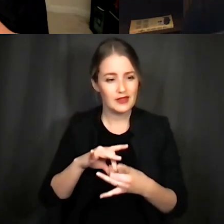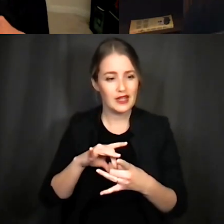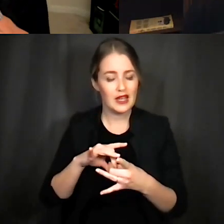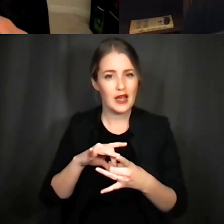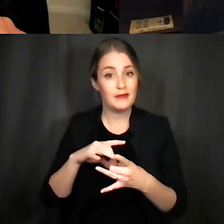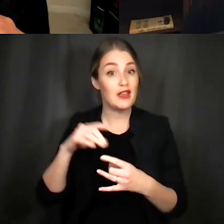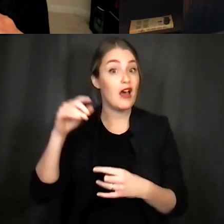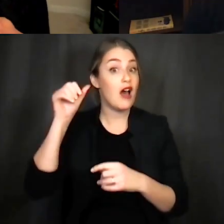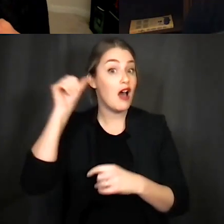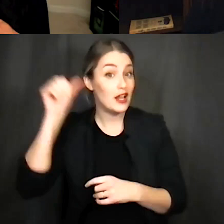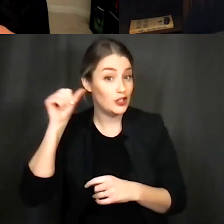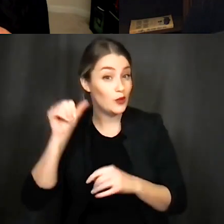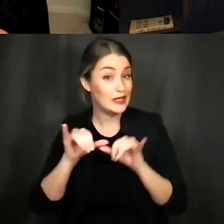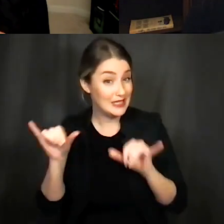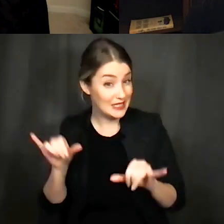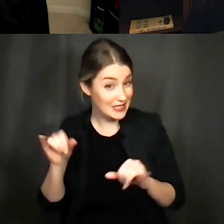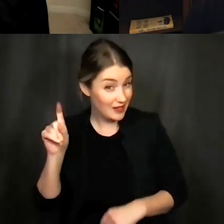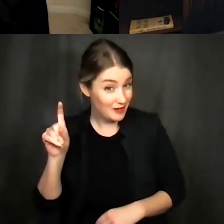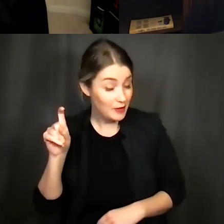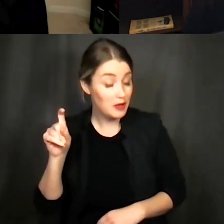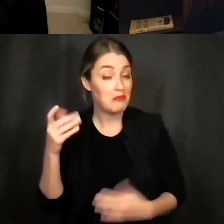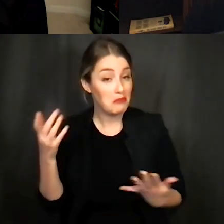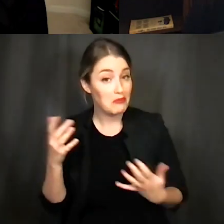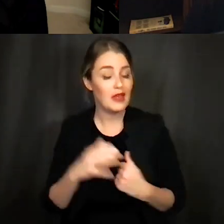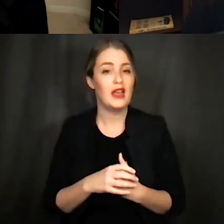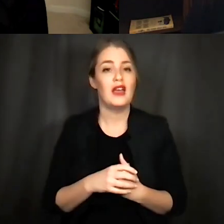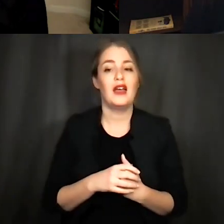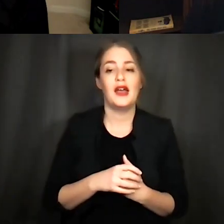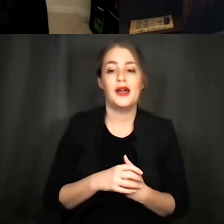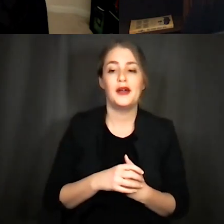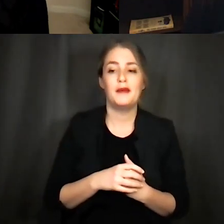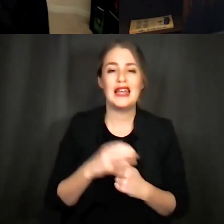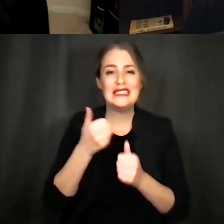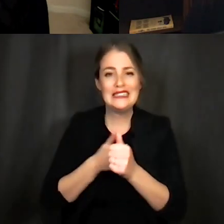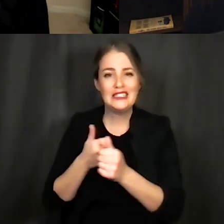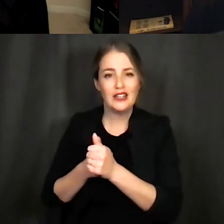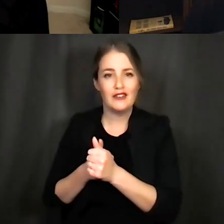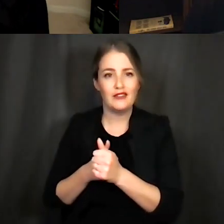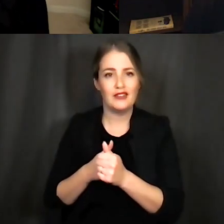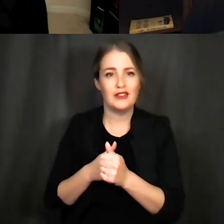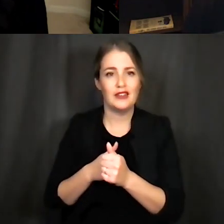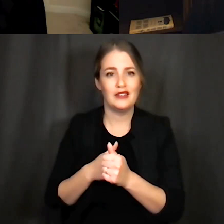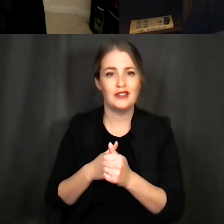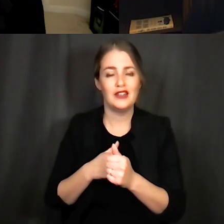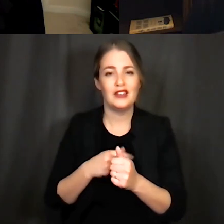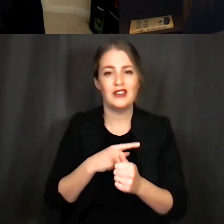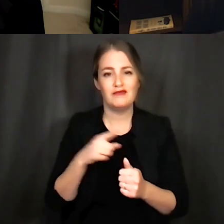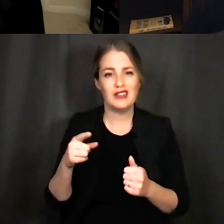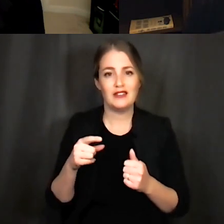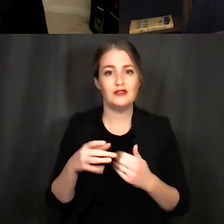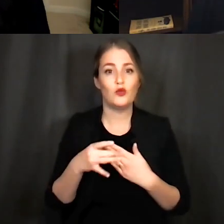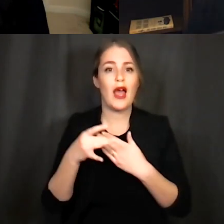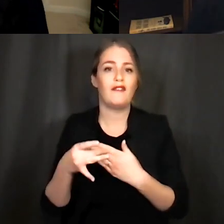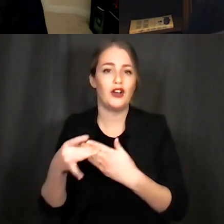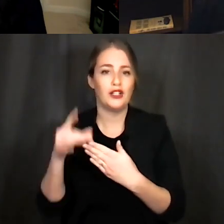auditory system and um and um each of these the the drivers of each of these different